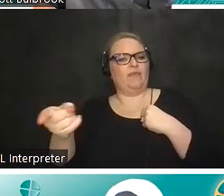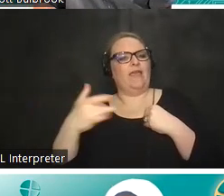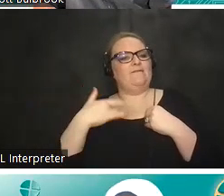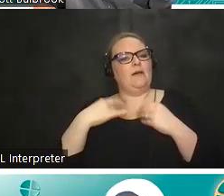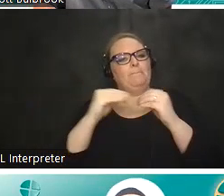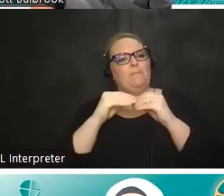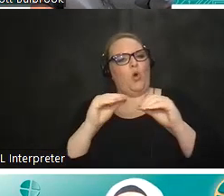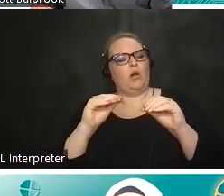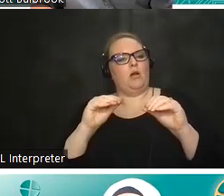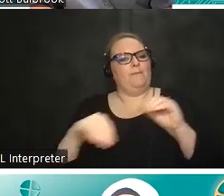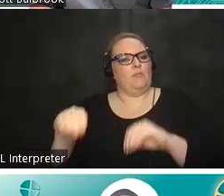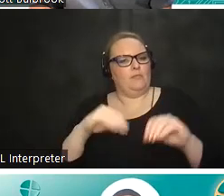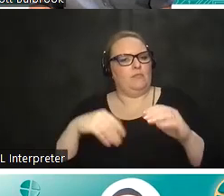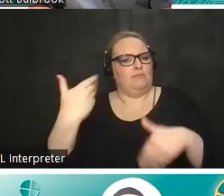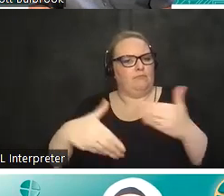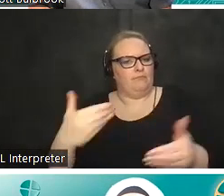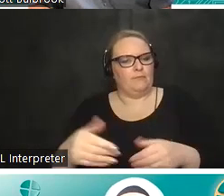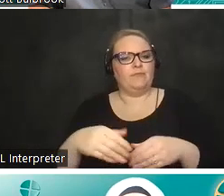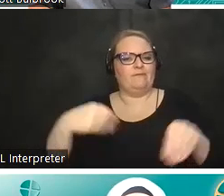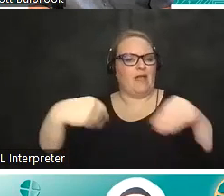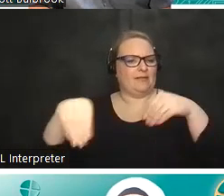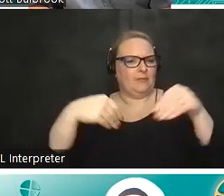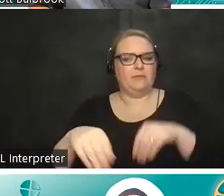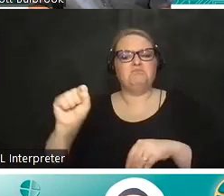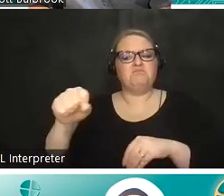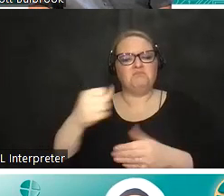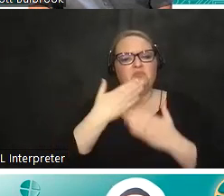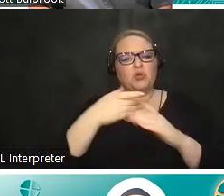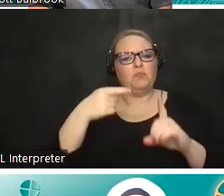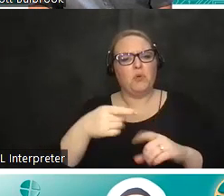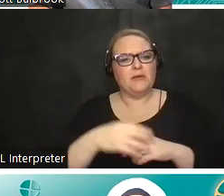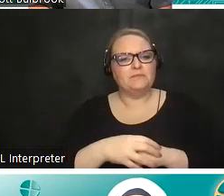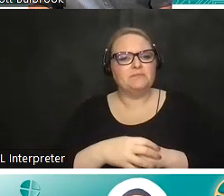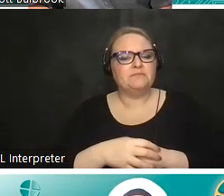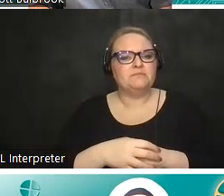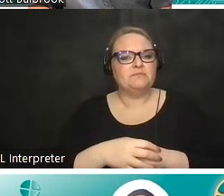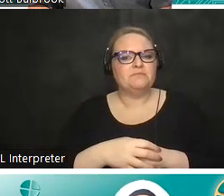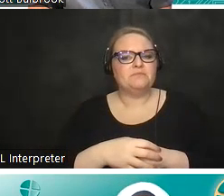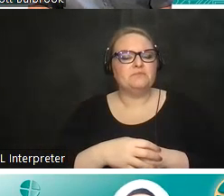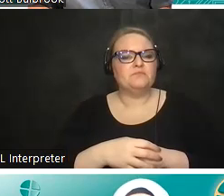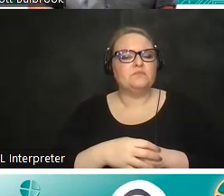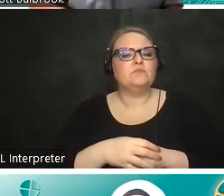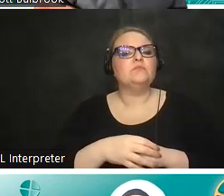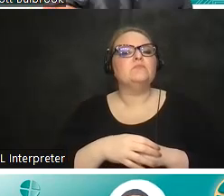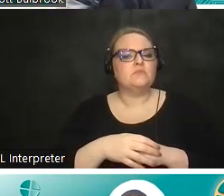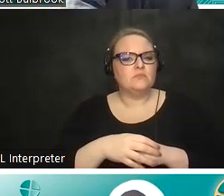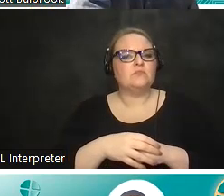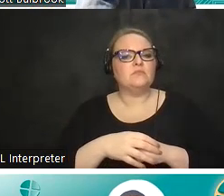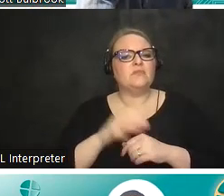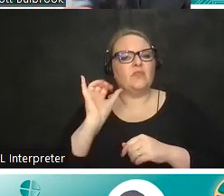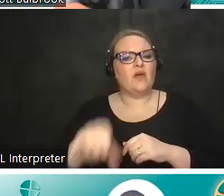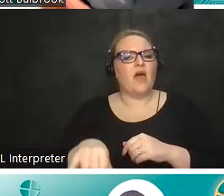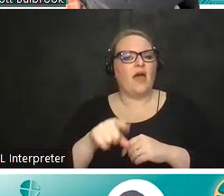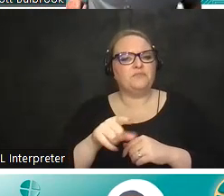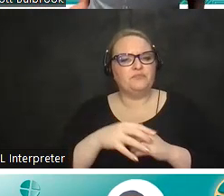yeah no for sure that's a really good point natalie okay okay um okay yeah so this one